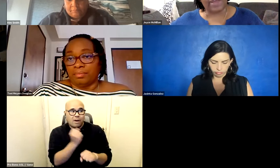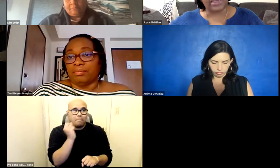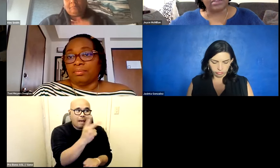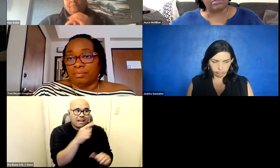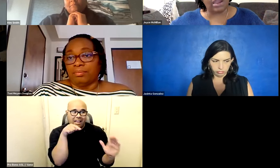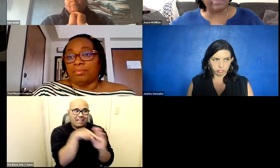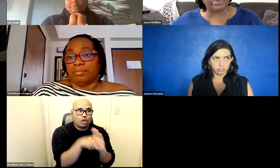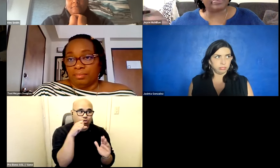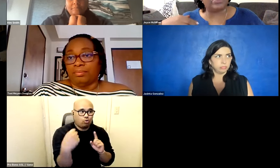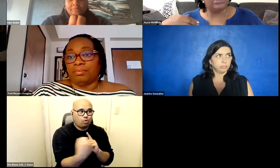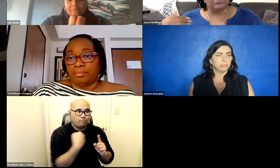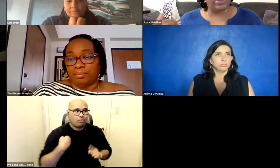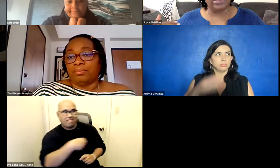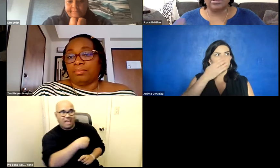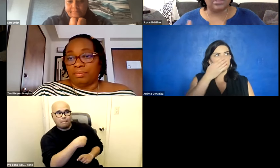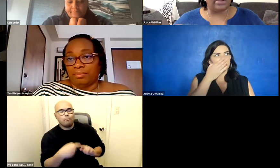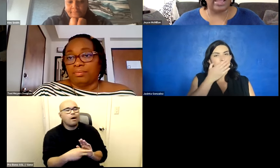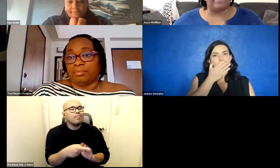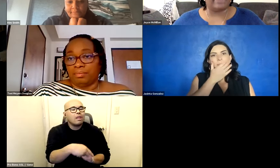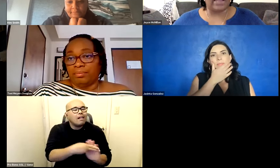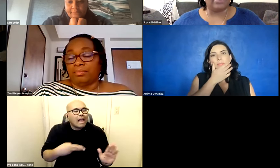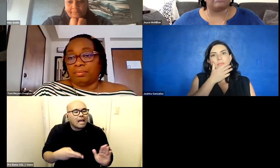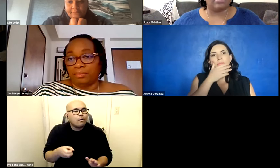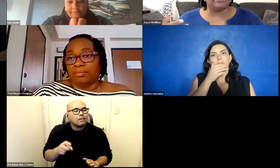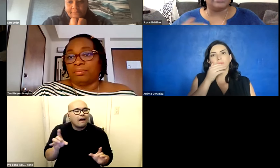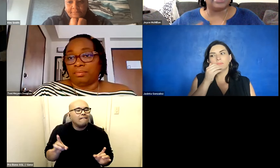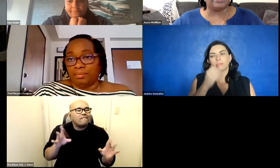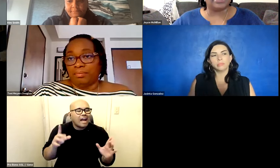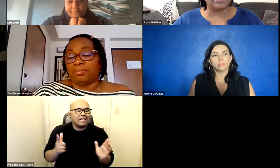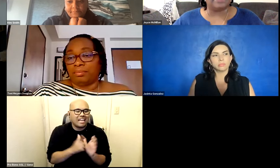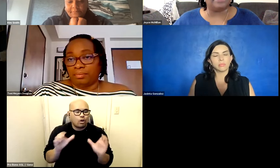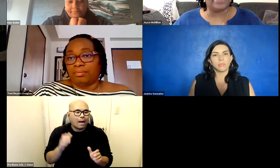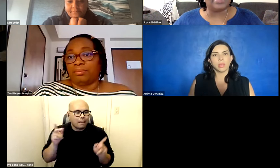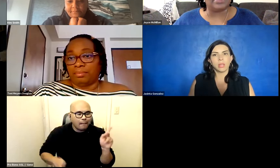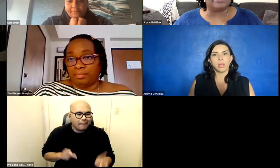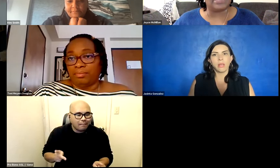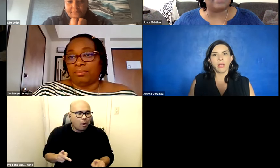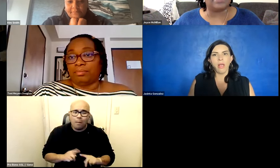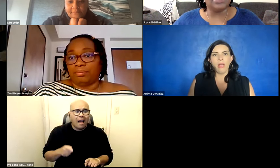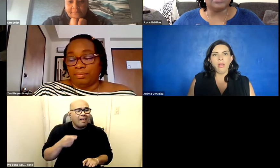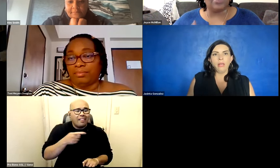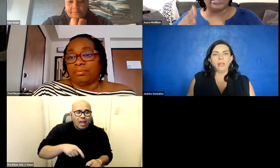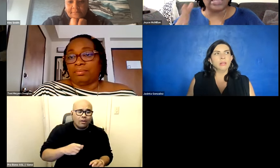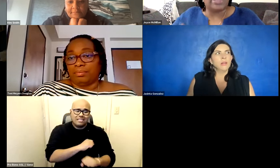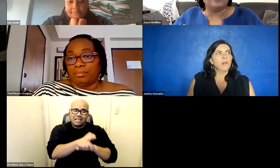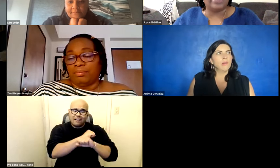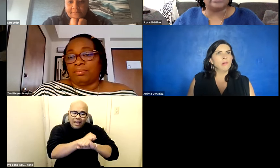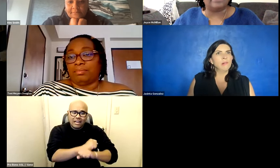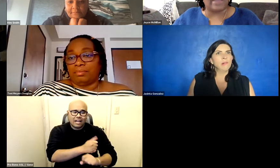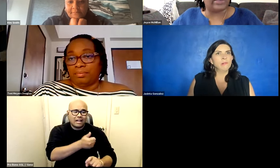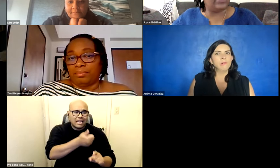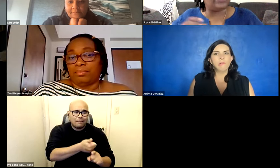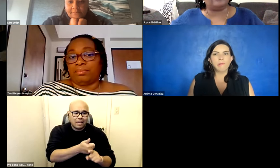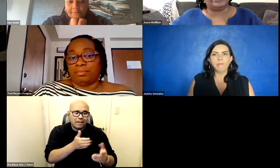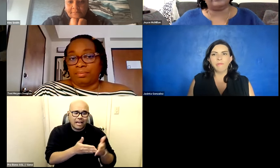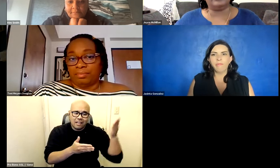as violent crime people when they're not violent crimeers they're just defending themselves so it's how they